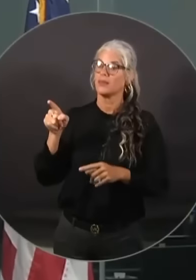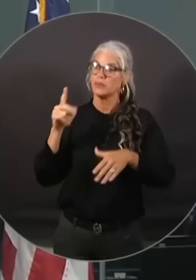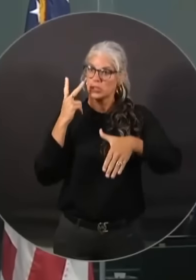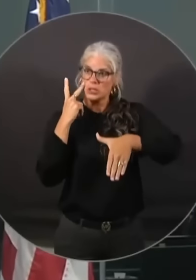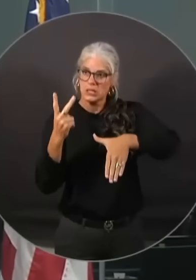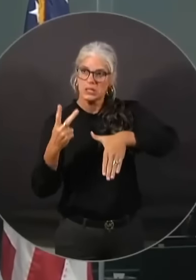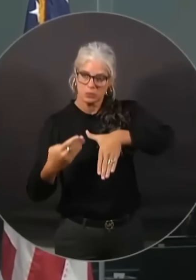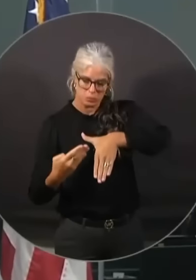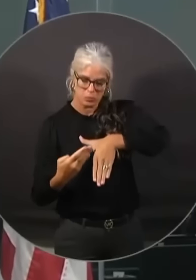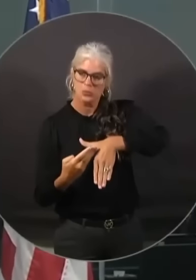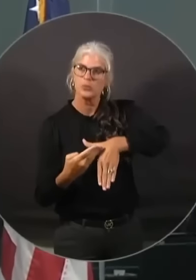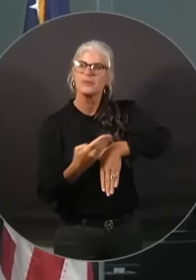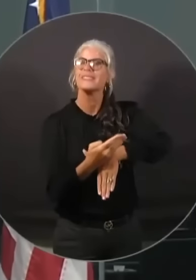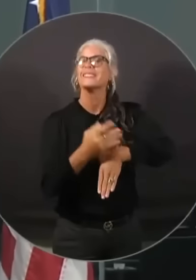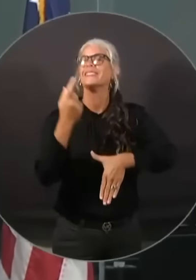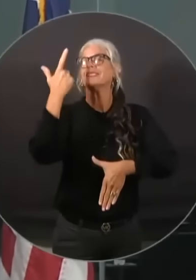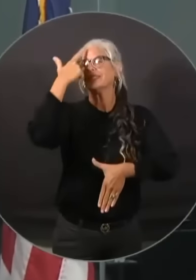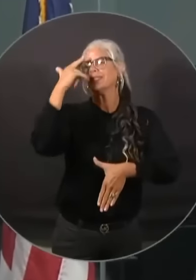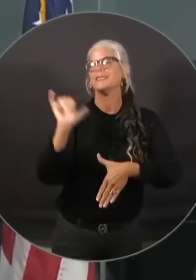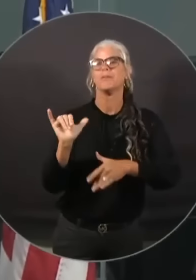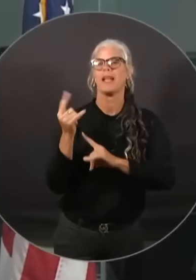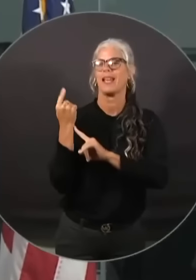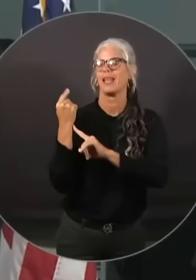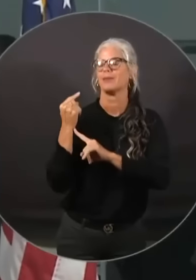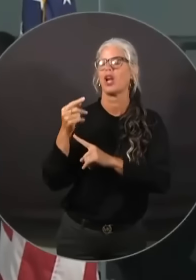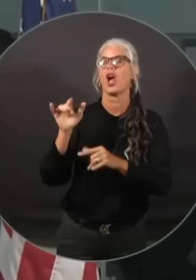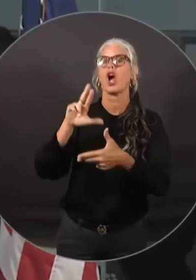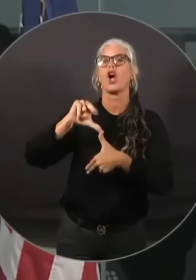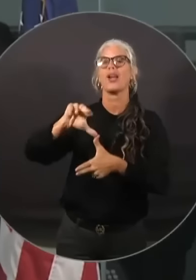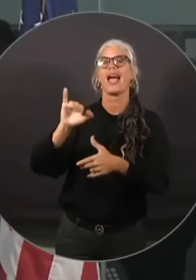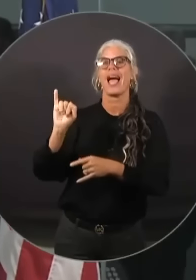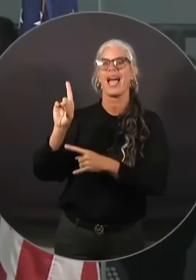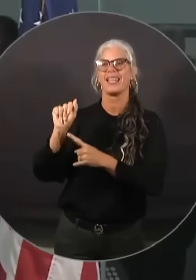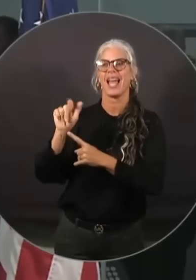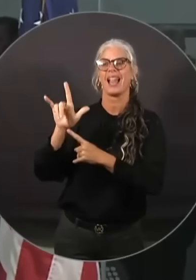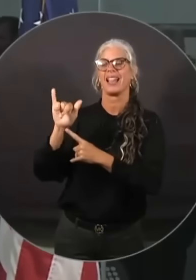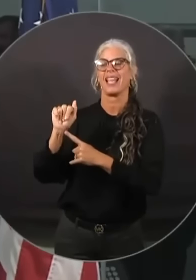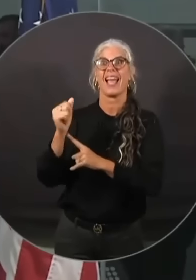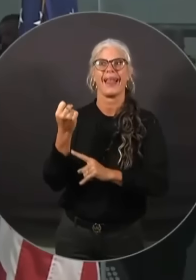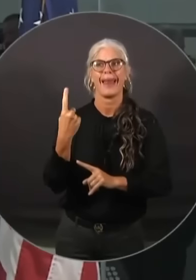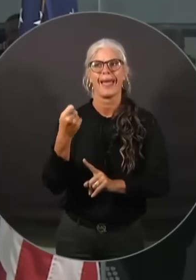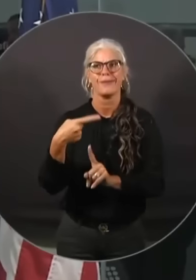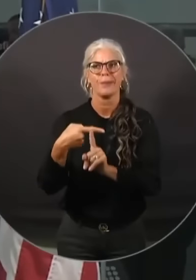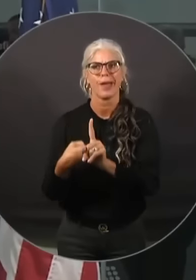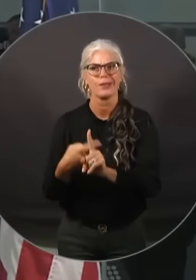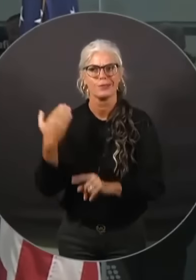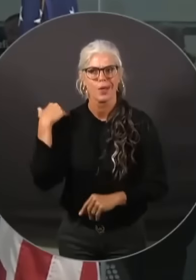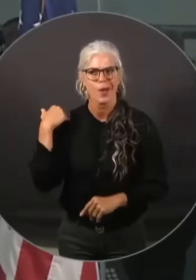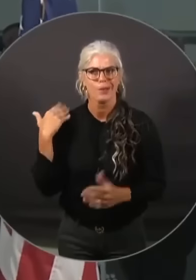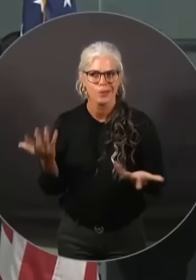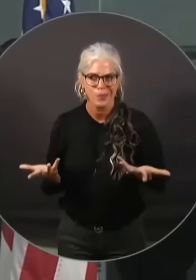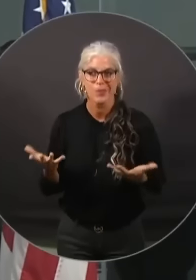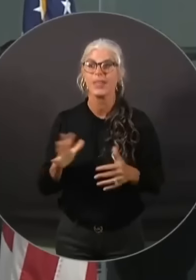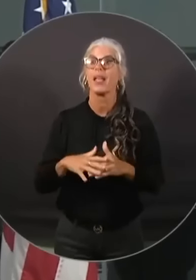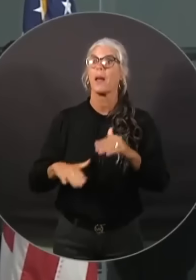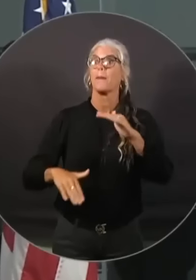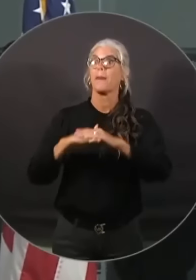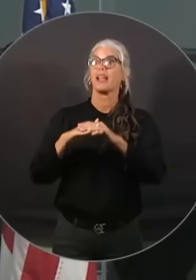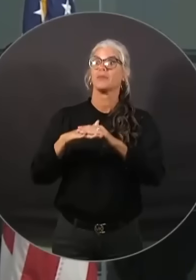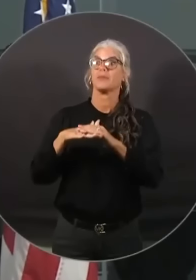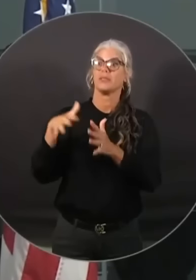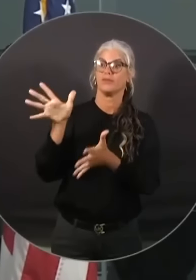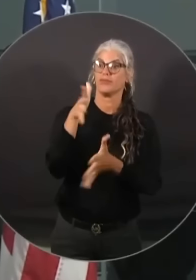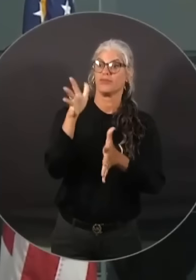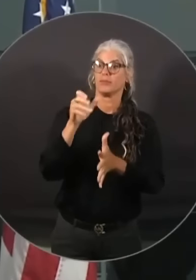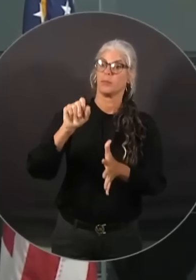to Hurricane Idalia 11 months ago. The maximum sustained winds for Debbie have reached 80 miles an hour